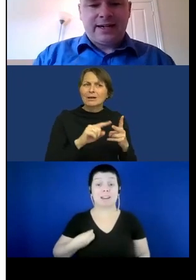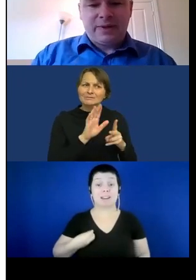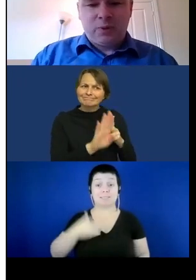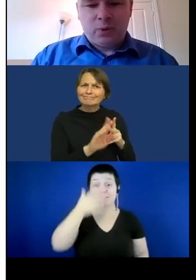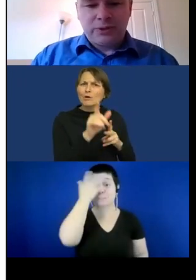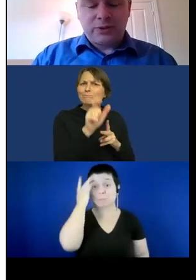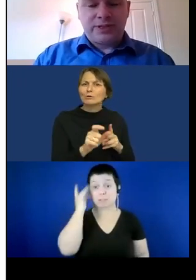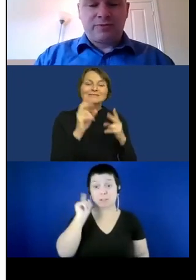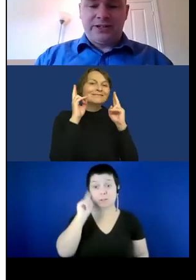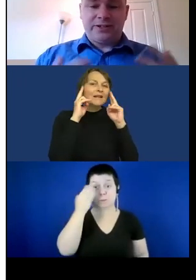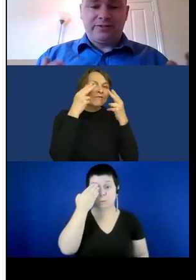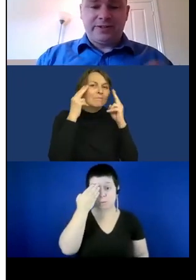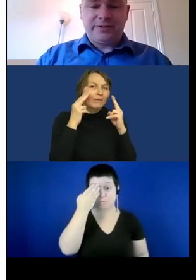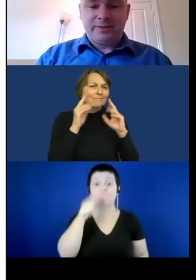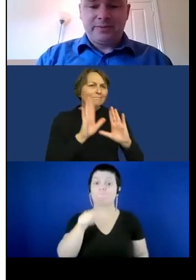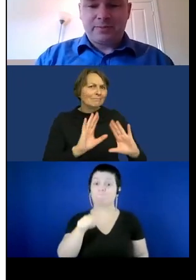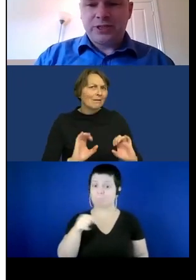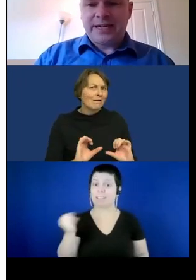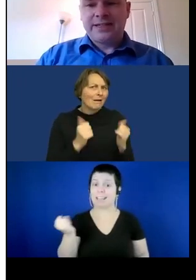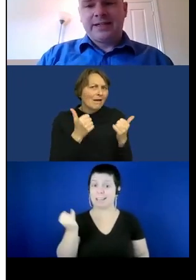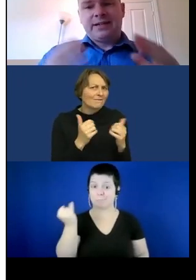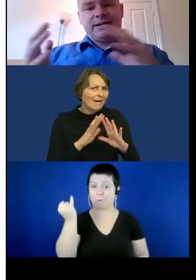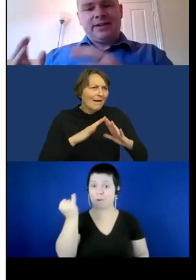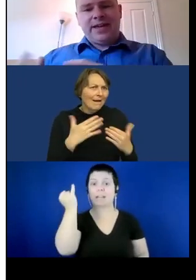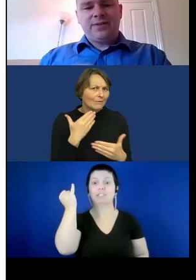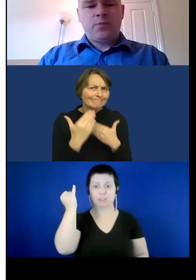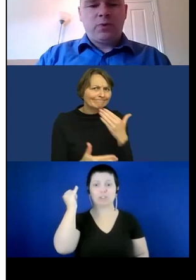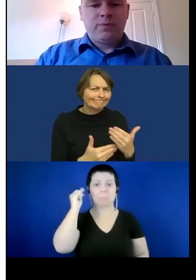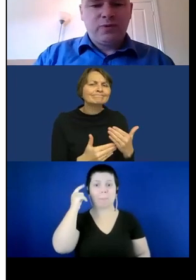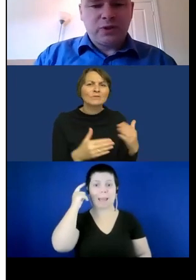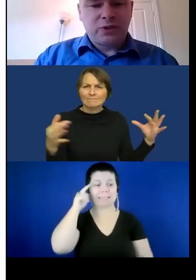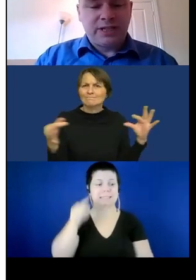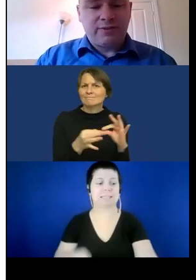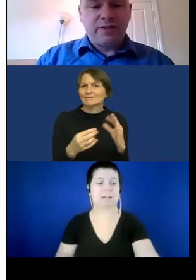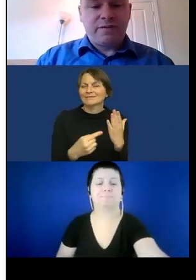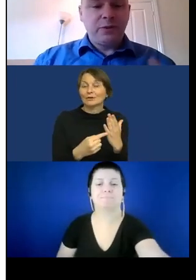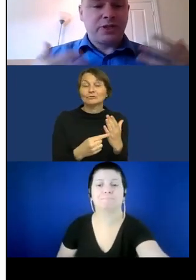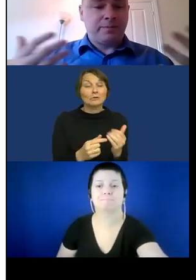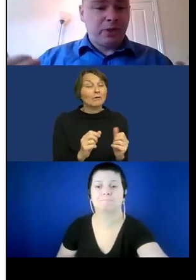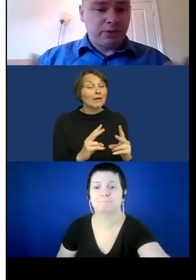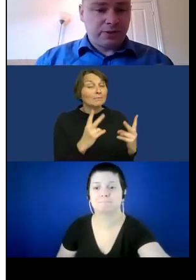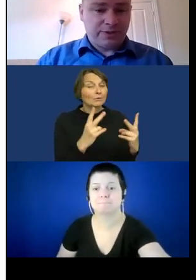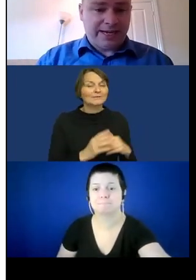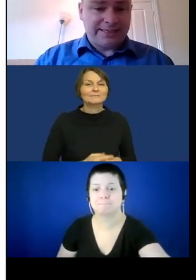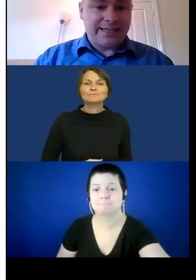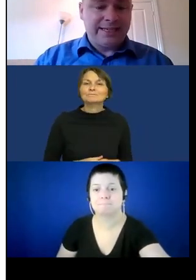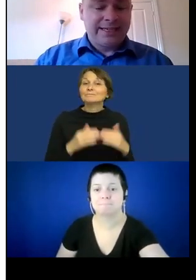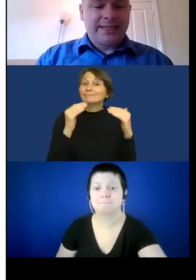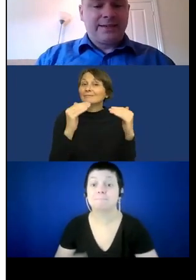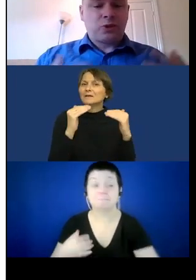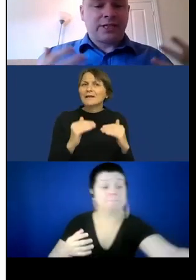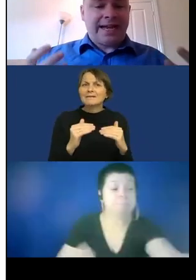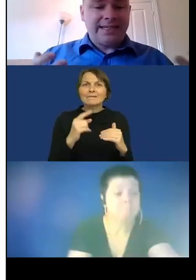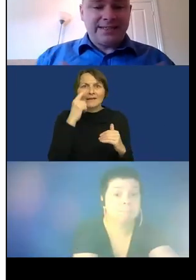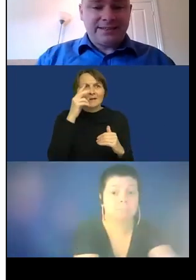important consideration in terms of the project and then we will move on to considering the future beyond suitcase. The